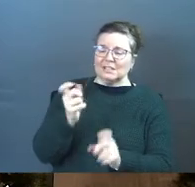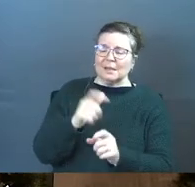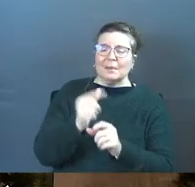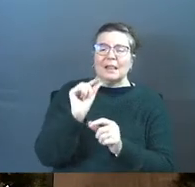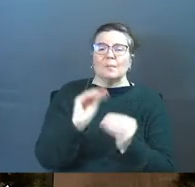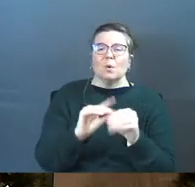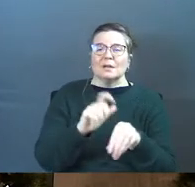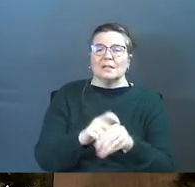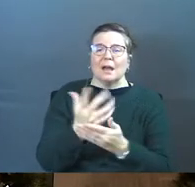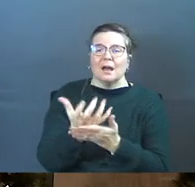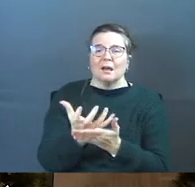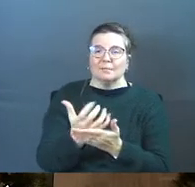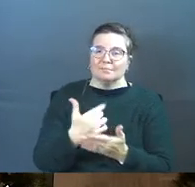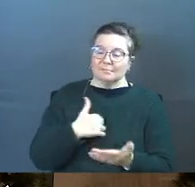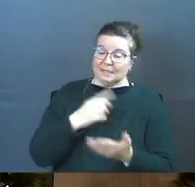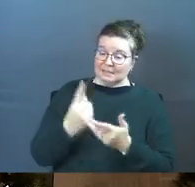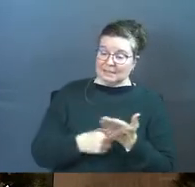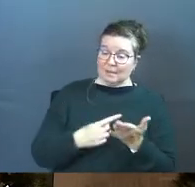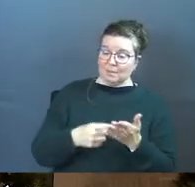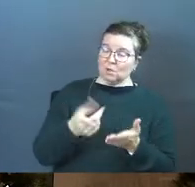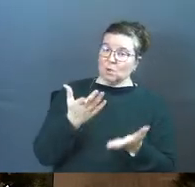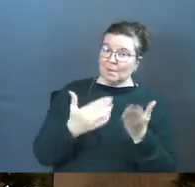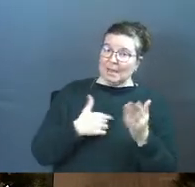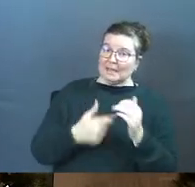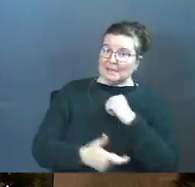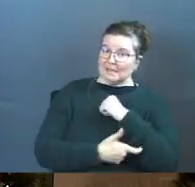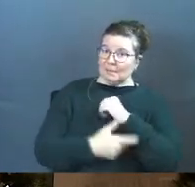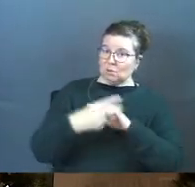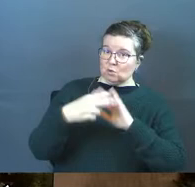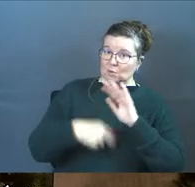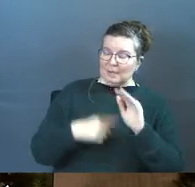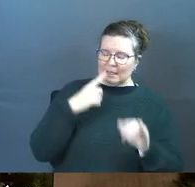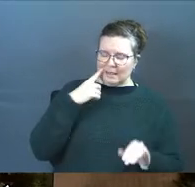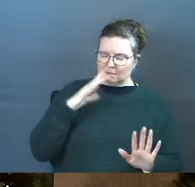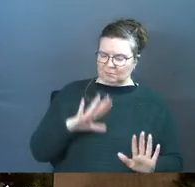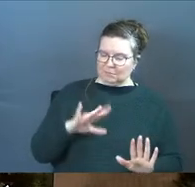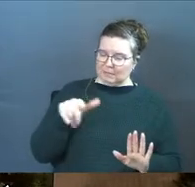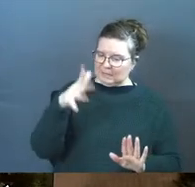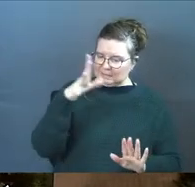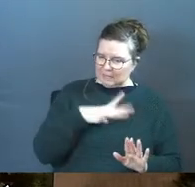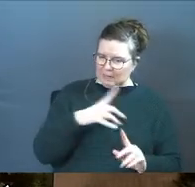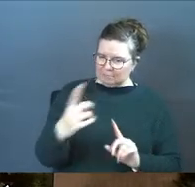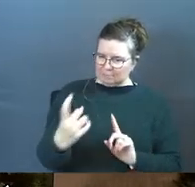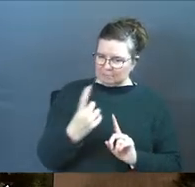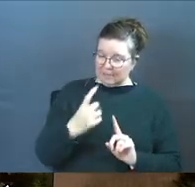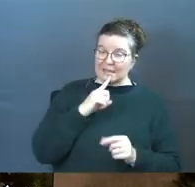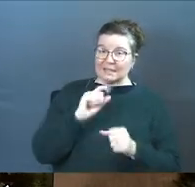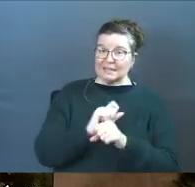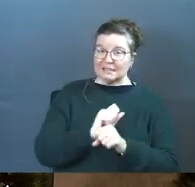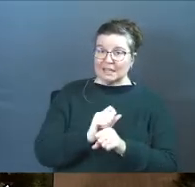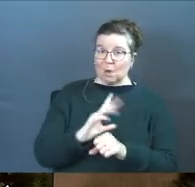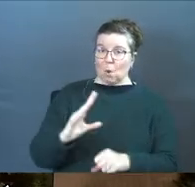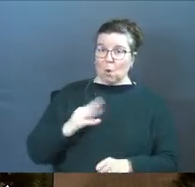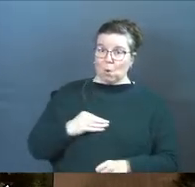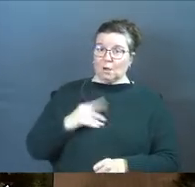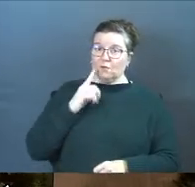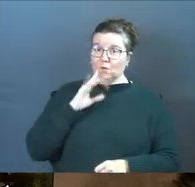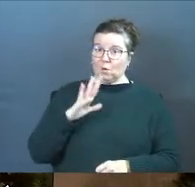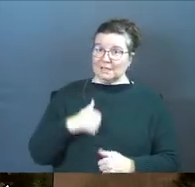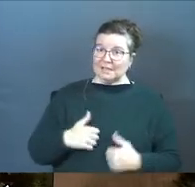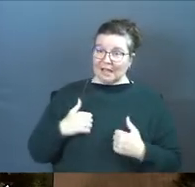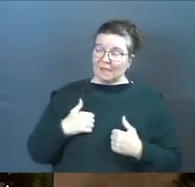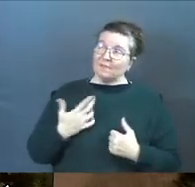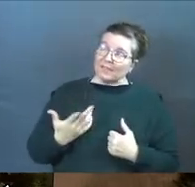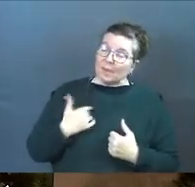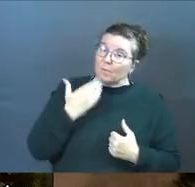give me a little bit more time? Sometimes you might be tempted to read this parable and think that this guy is coming, and he's actually taking ownership for his